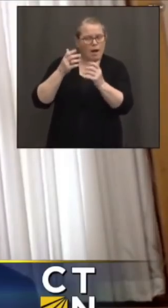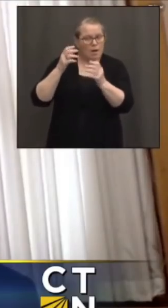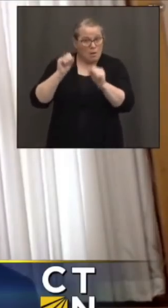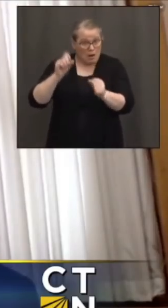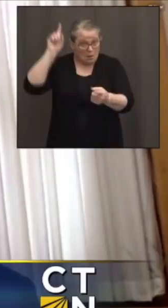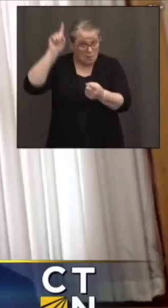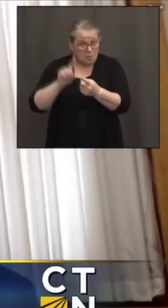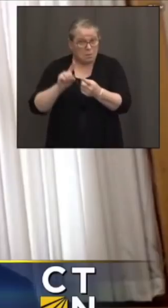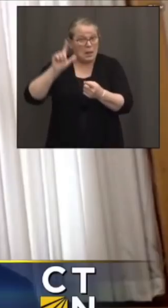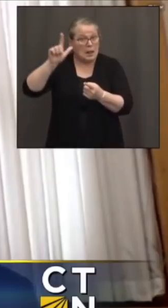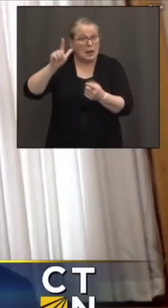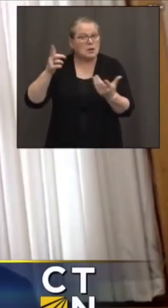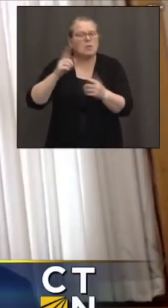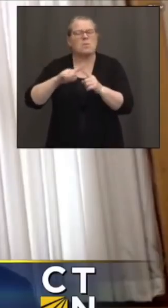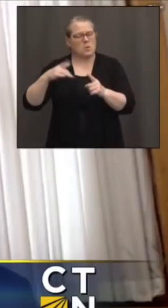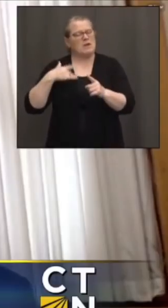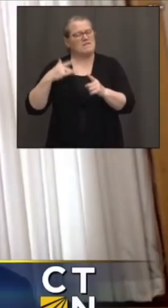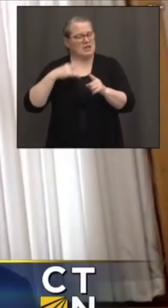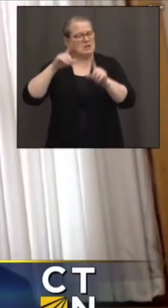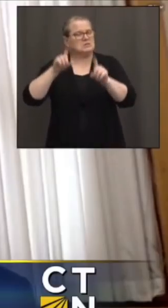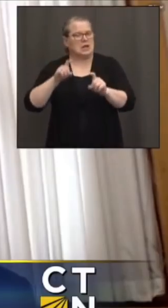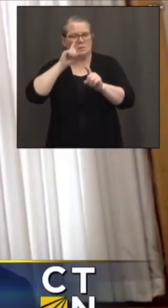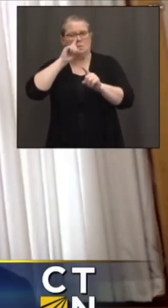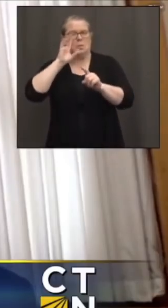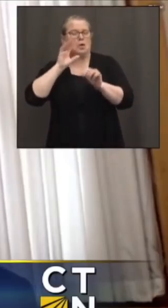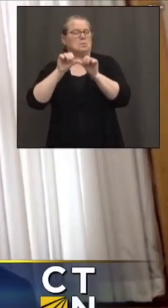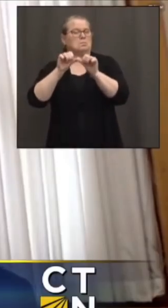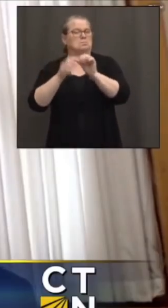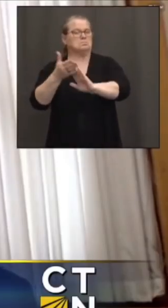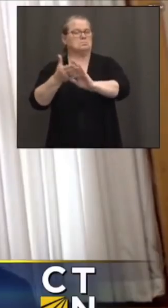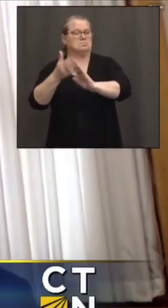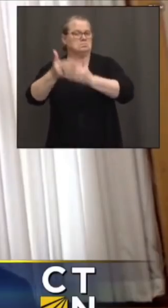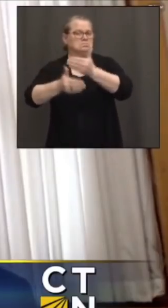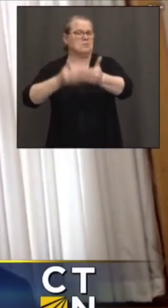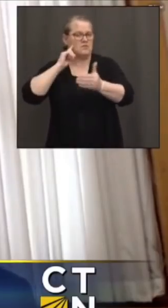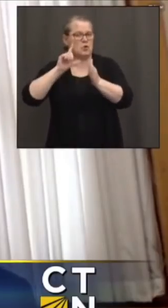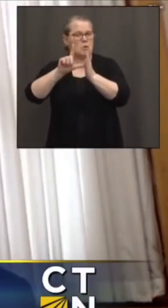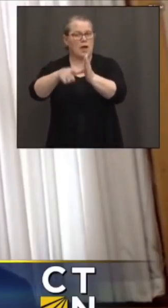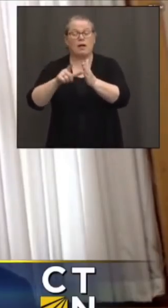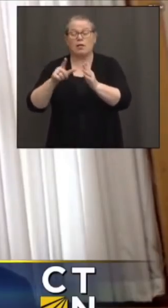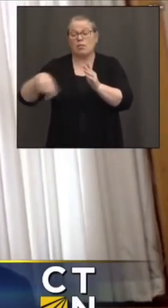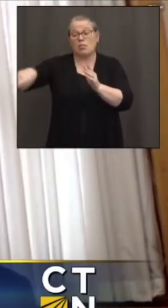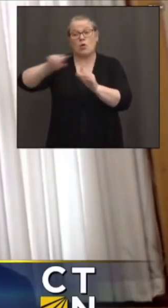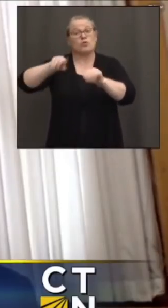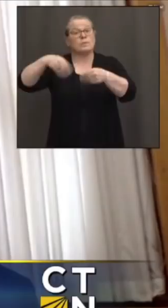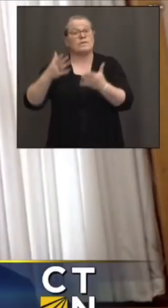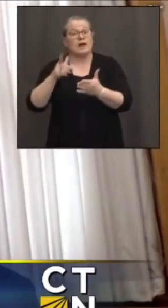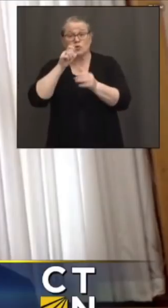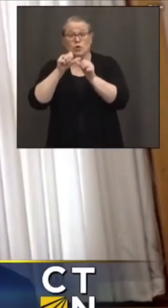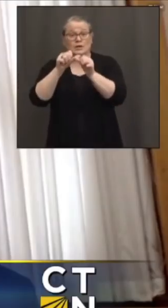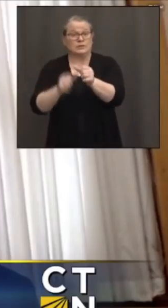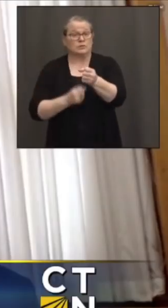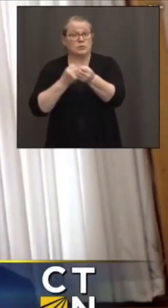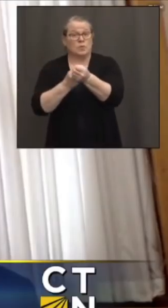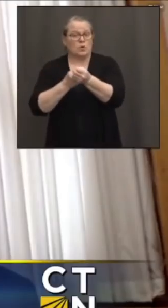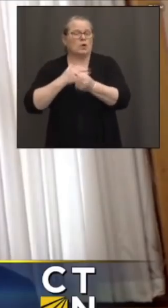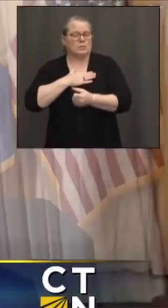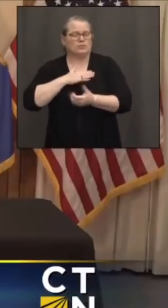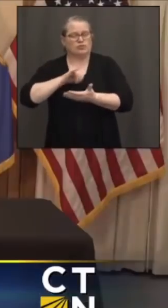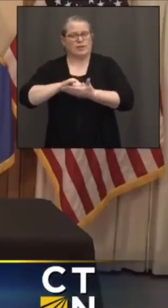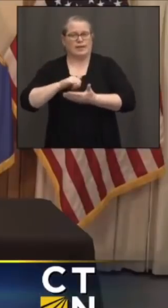continuing to test for some time longer. And we appreciate our providers who've continued to support that effort for, you know, over a year now.